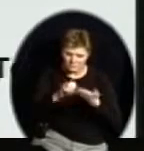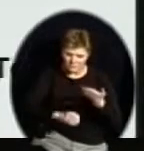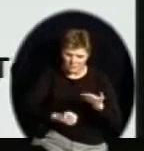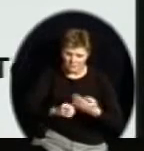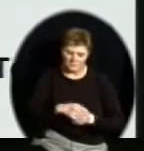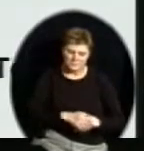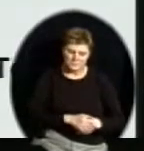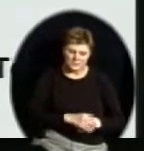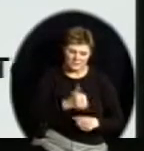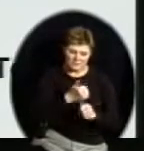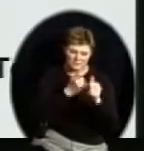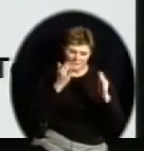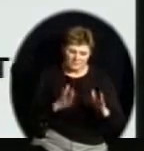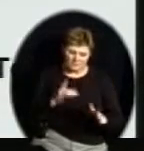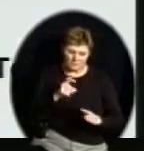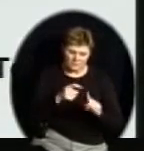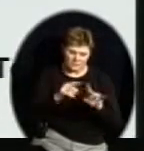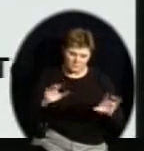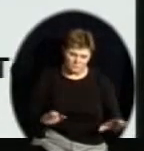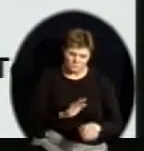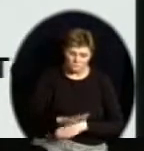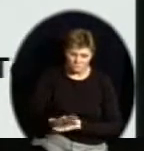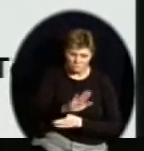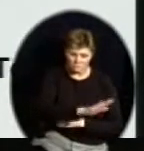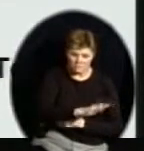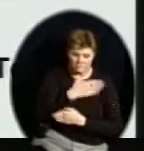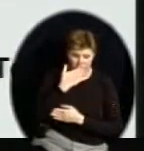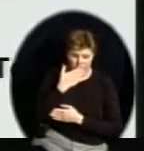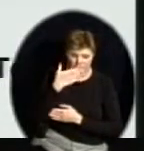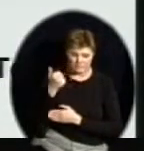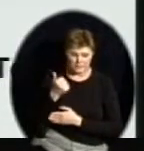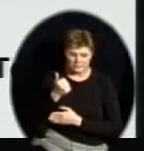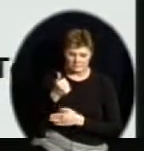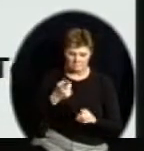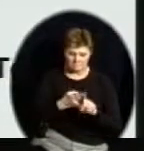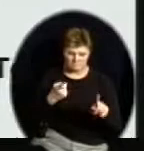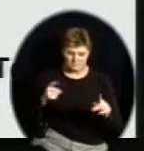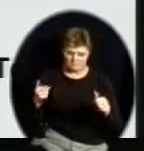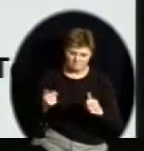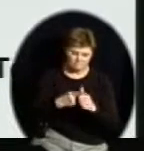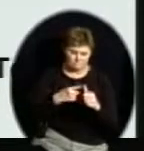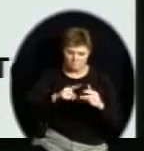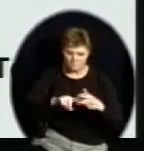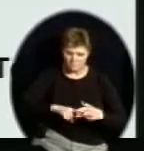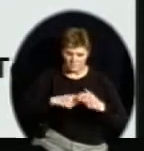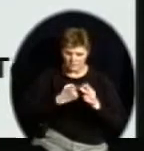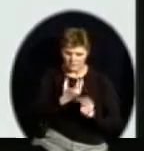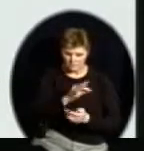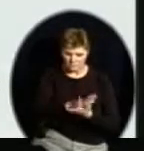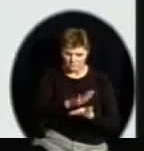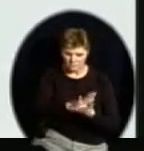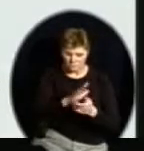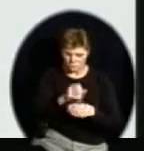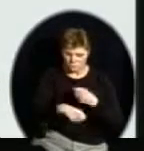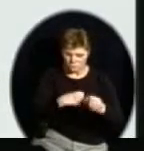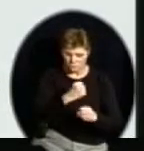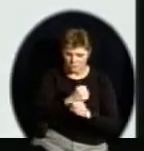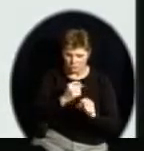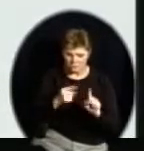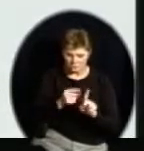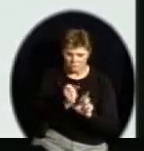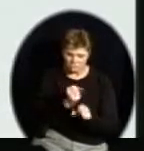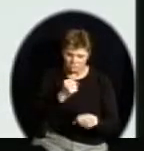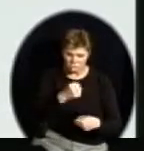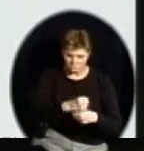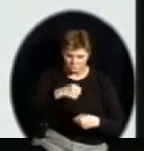Everyone had to do their personal best, and we had to have a very highly functioning team in order to make that accomplished. You know,